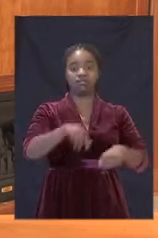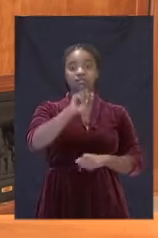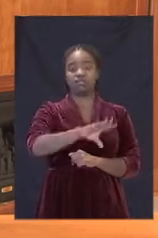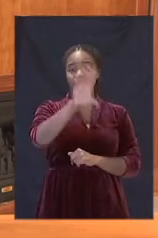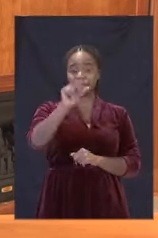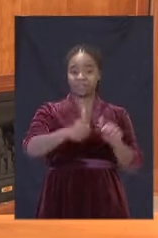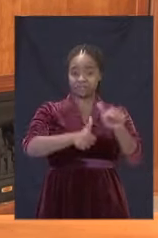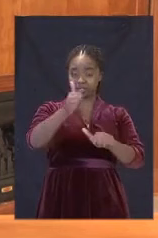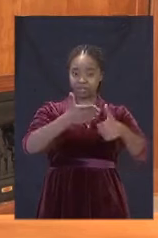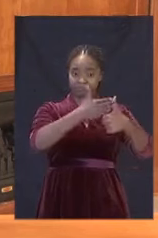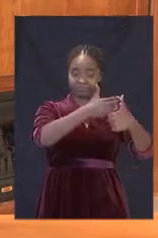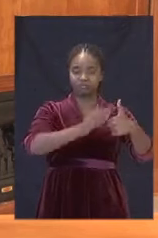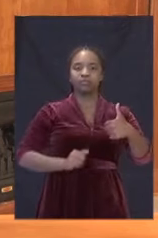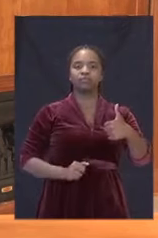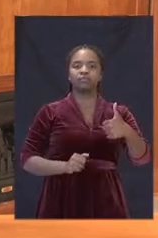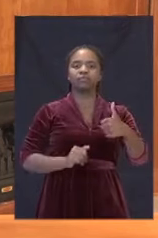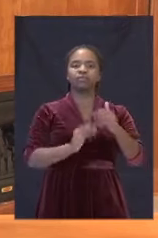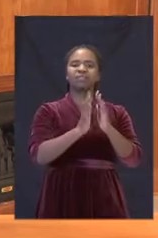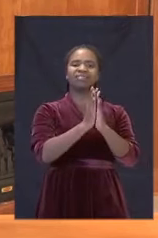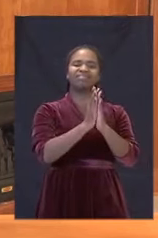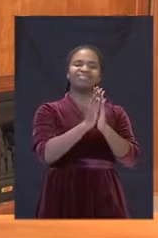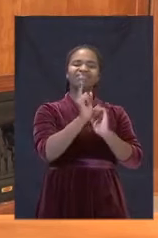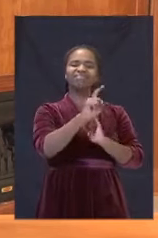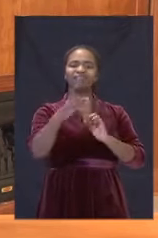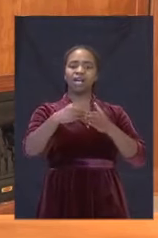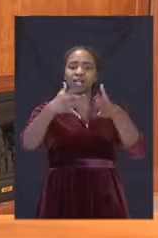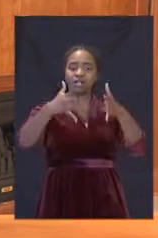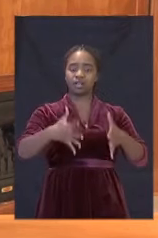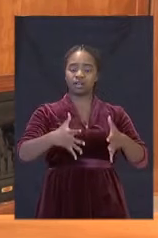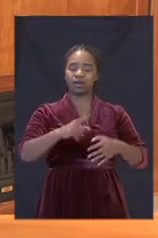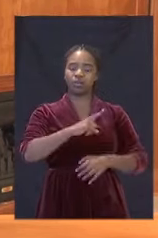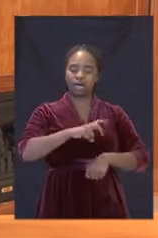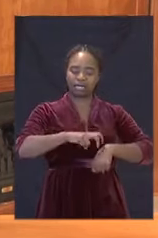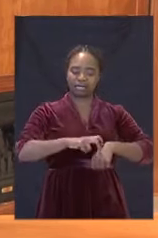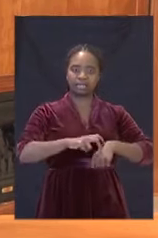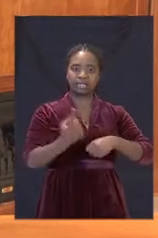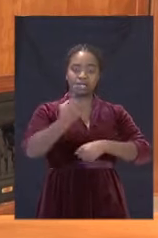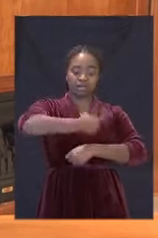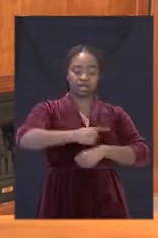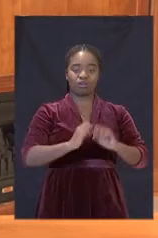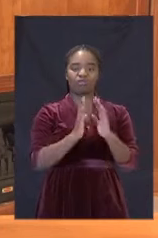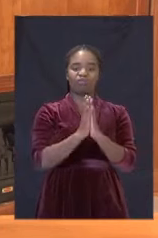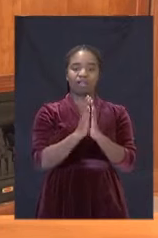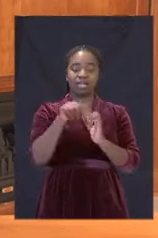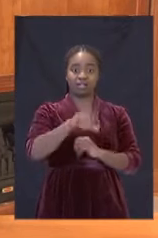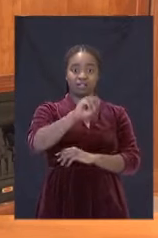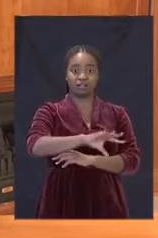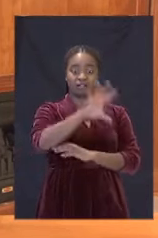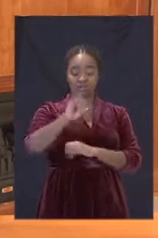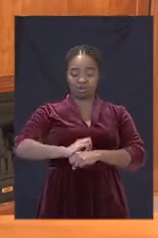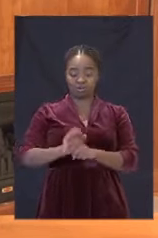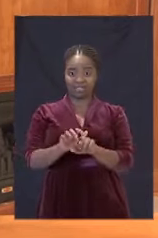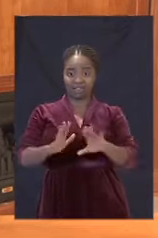Firstly, the call by religious leaders for a day of prayer as the country unites against the